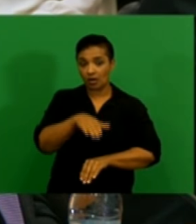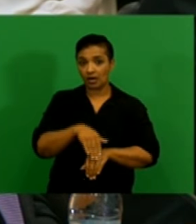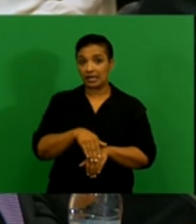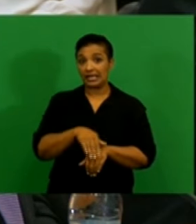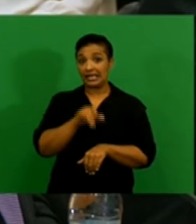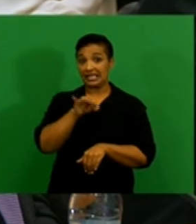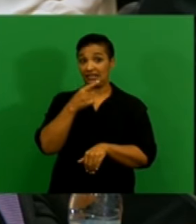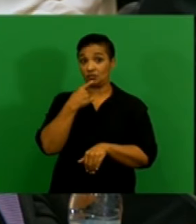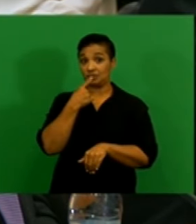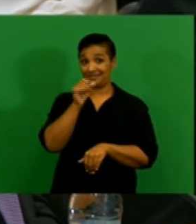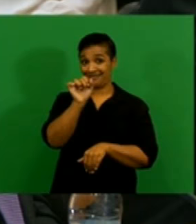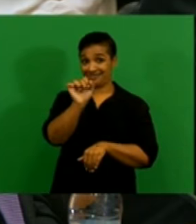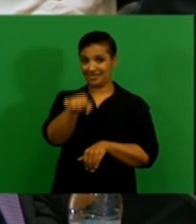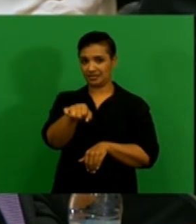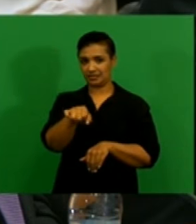how so?